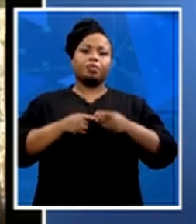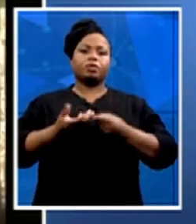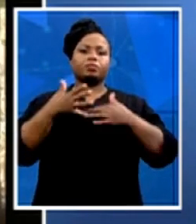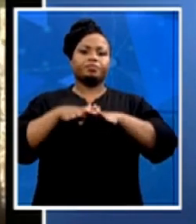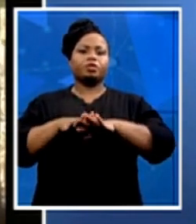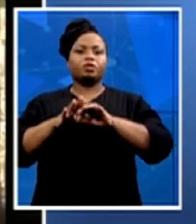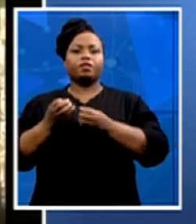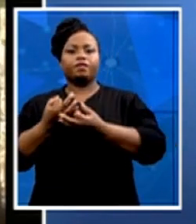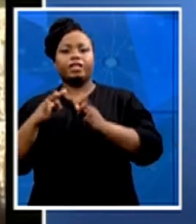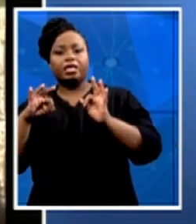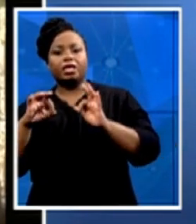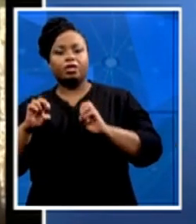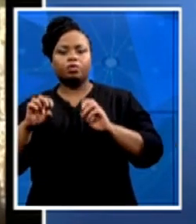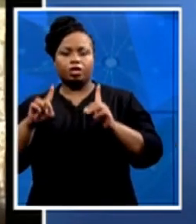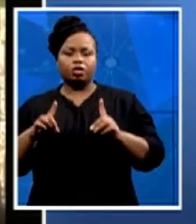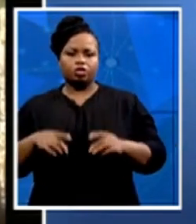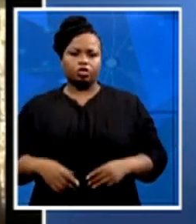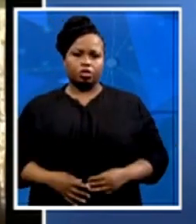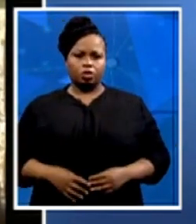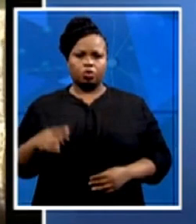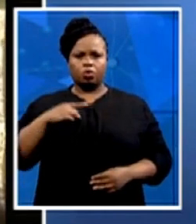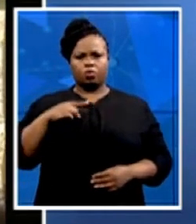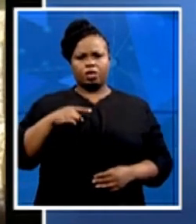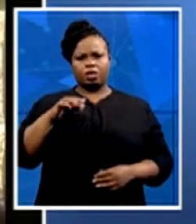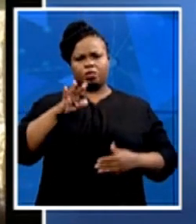position that was advocated for by young people